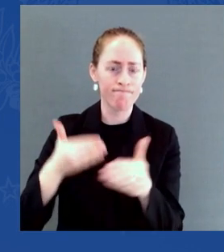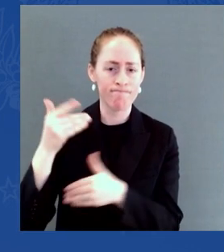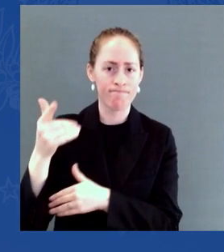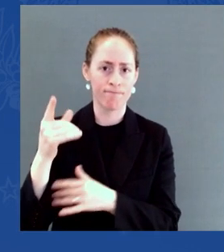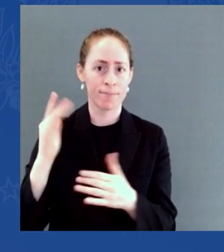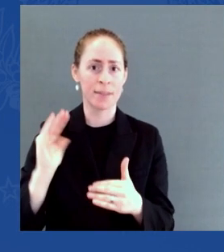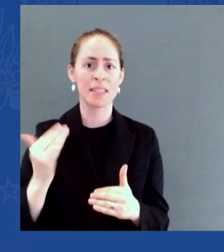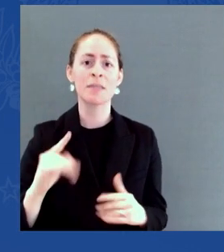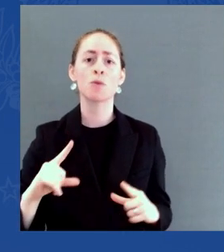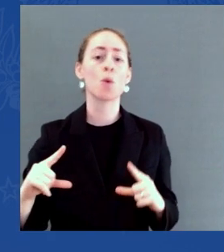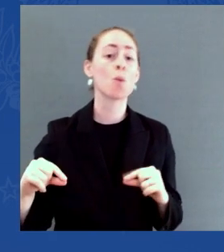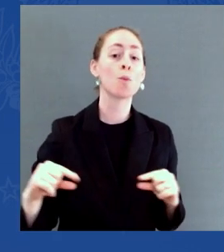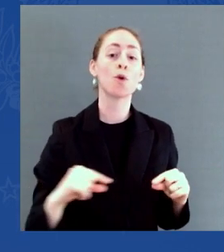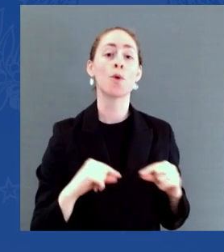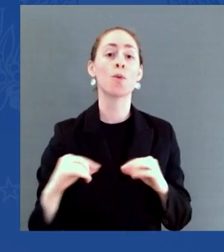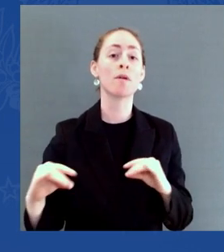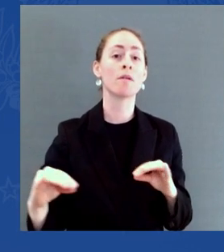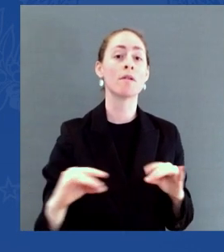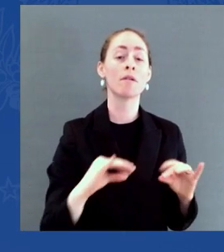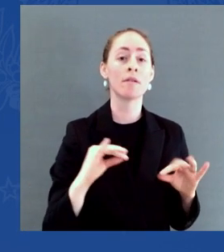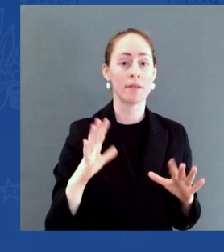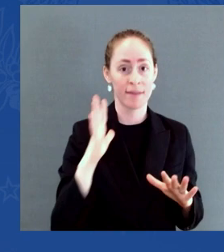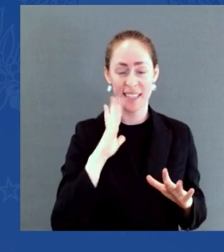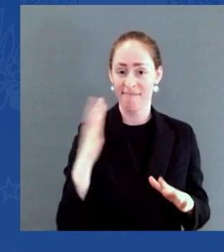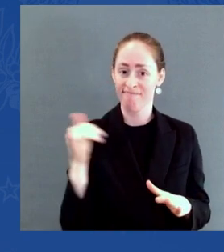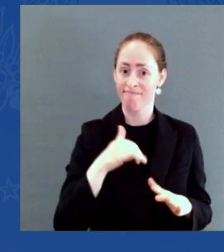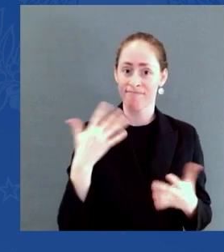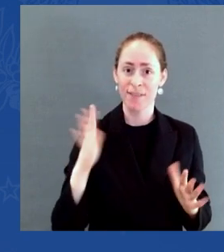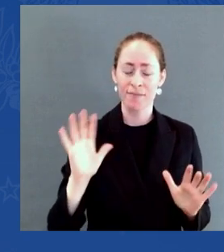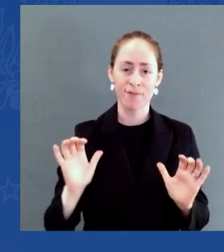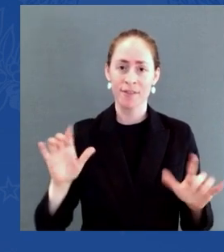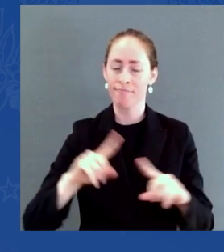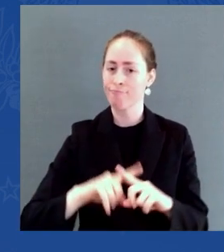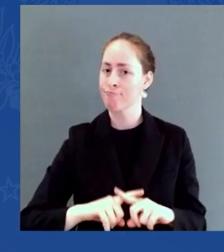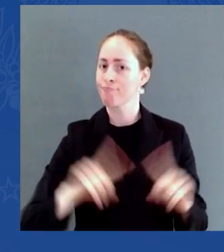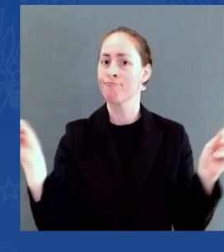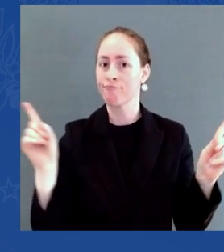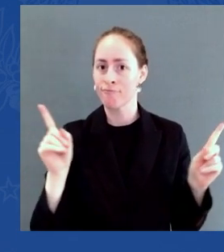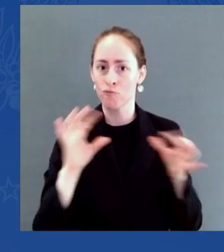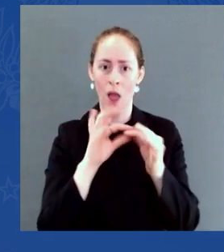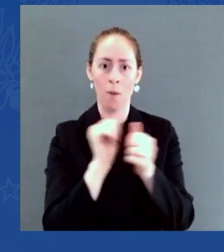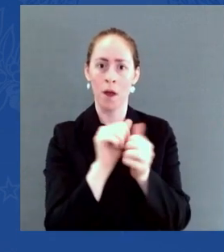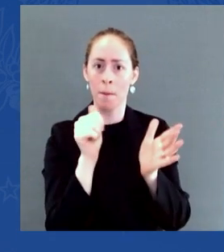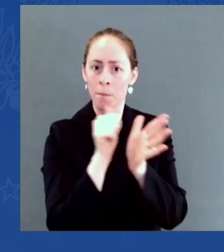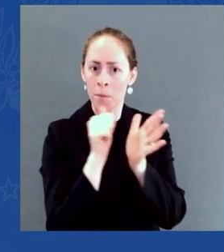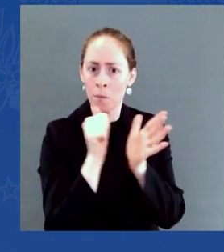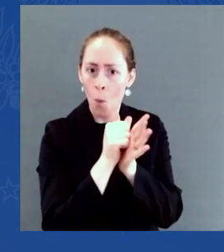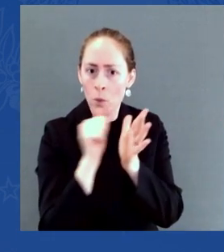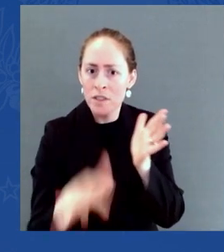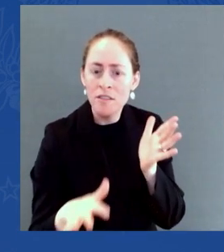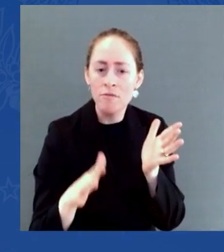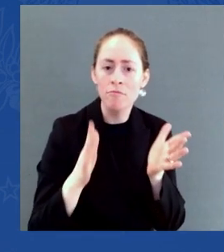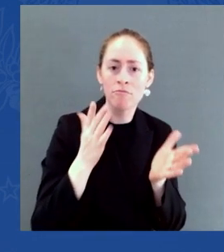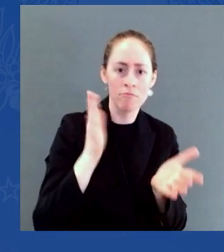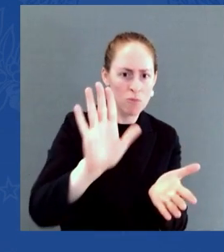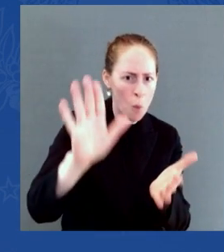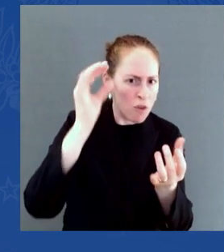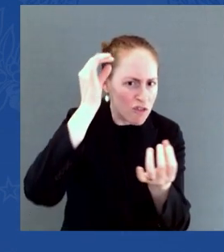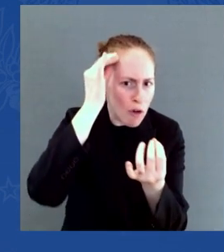to that? Well, first of all, I haven't — I didn't see any of the debate today, just the presentation today.